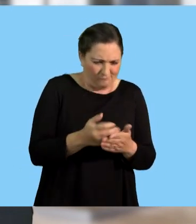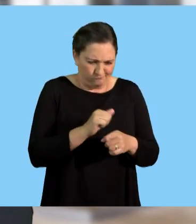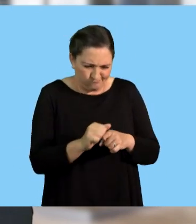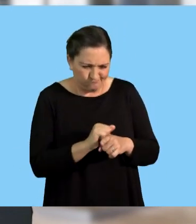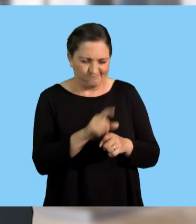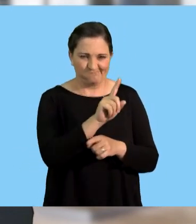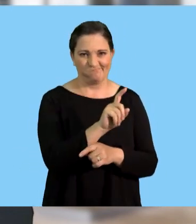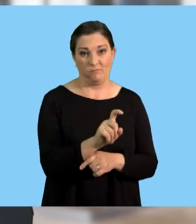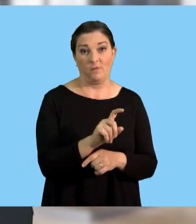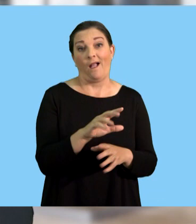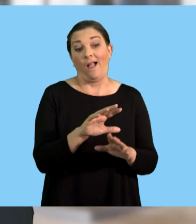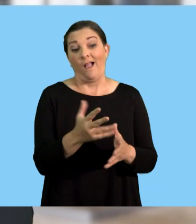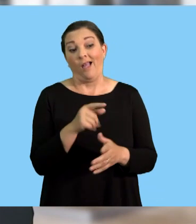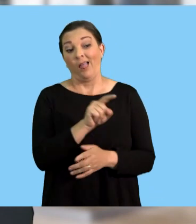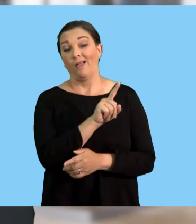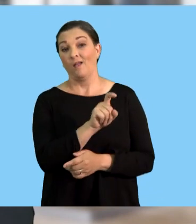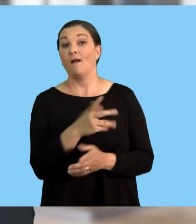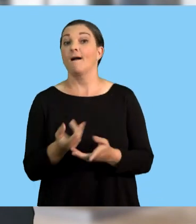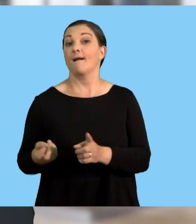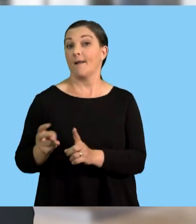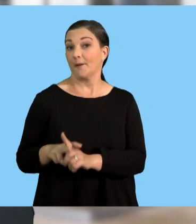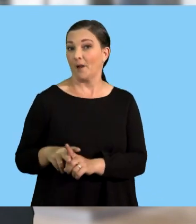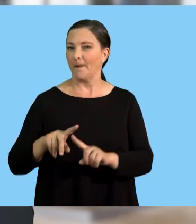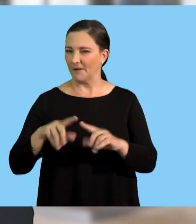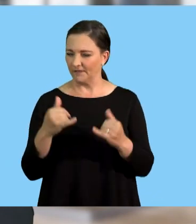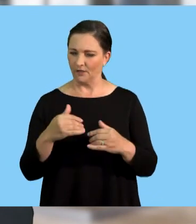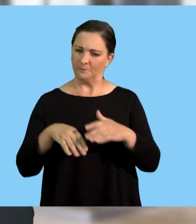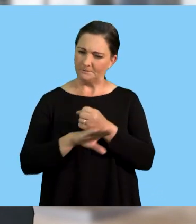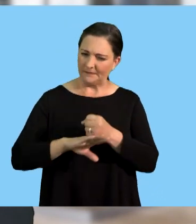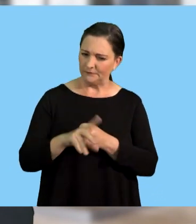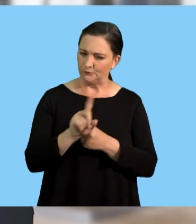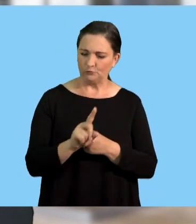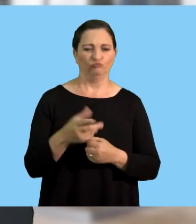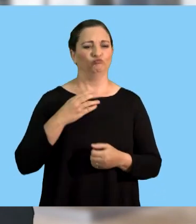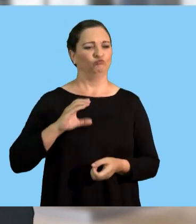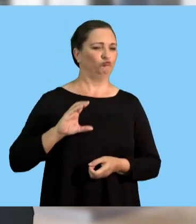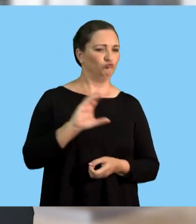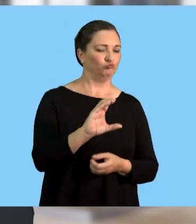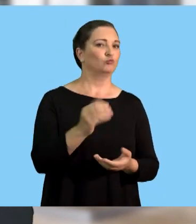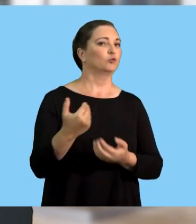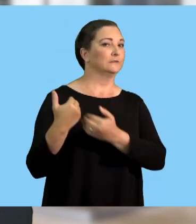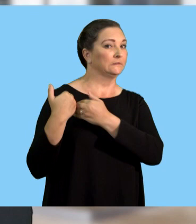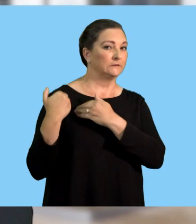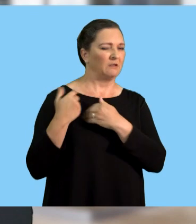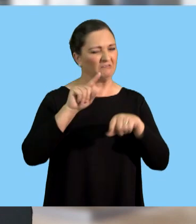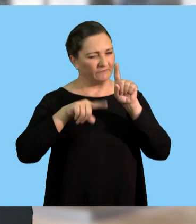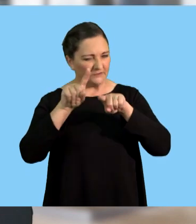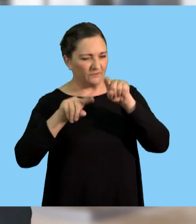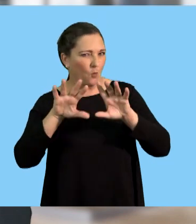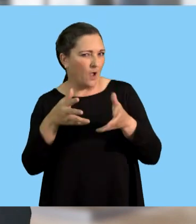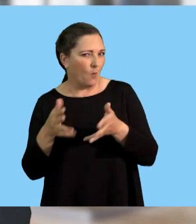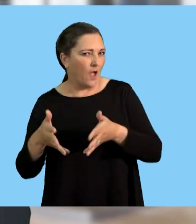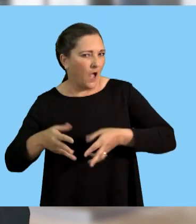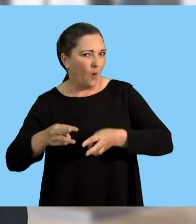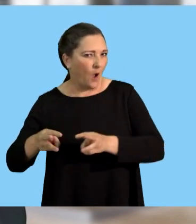practice questions and application questions based on your investment security, looking into your